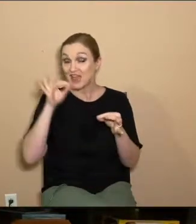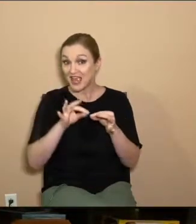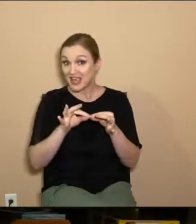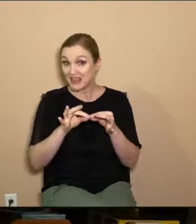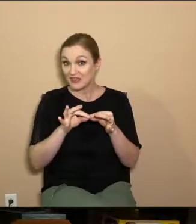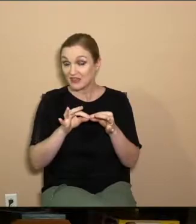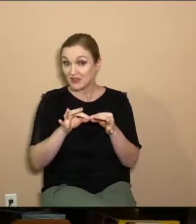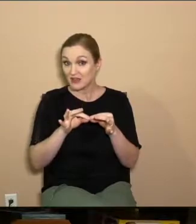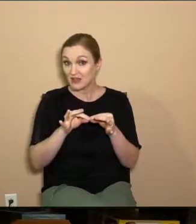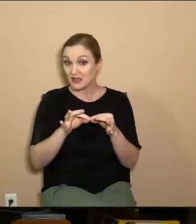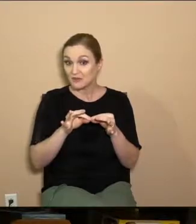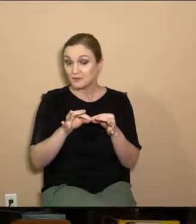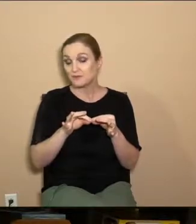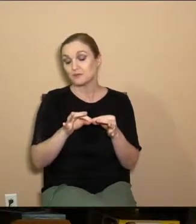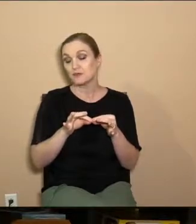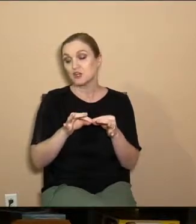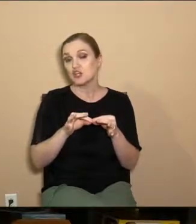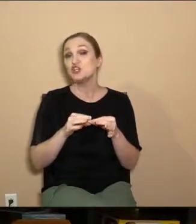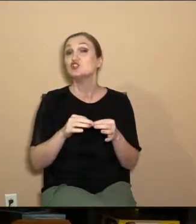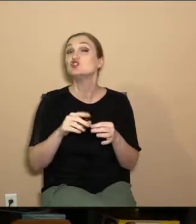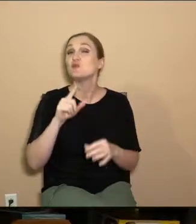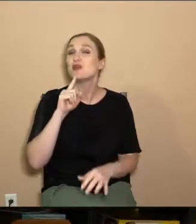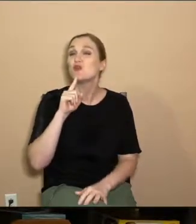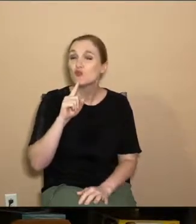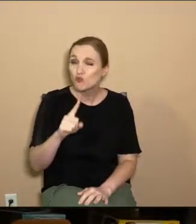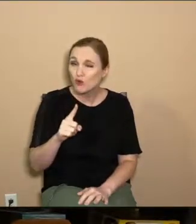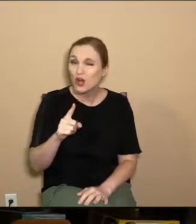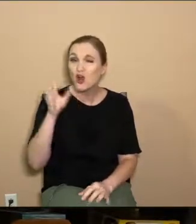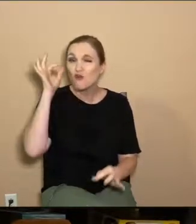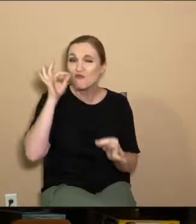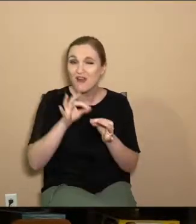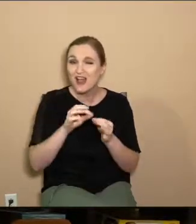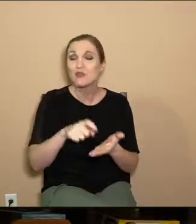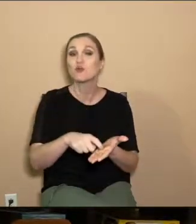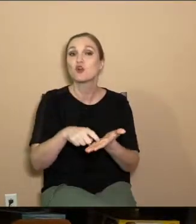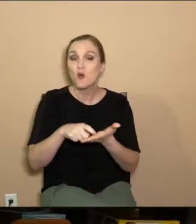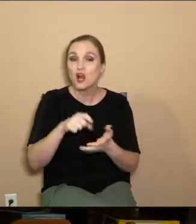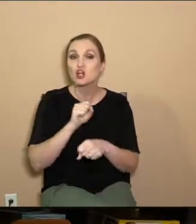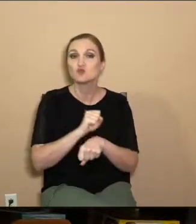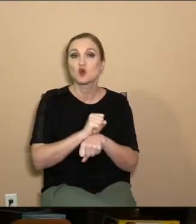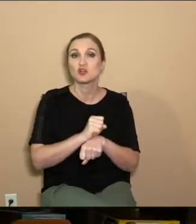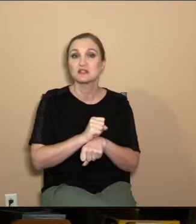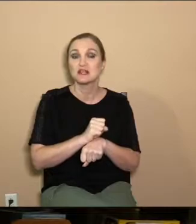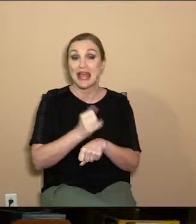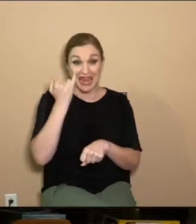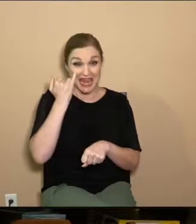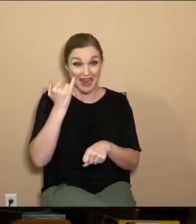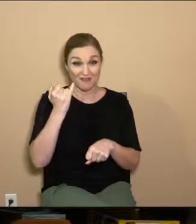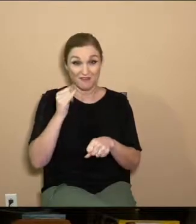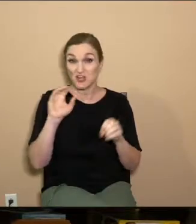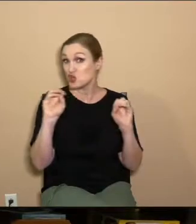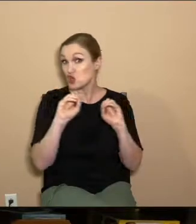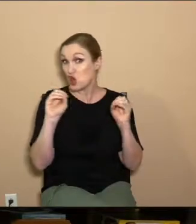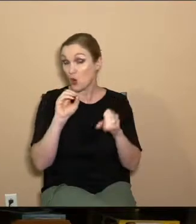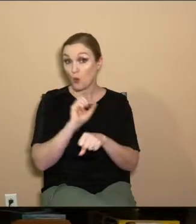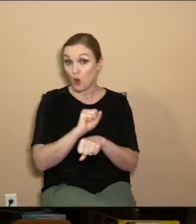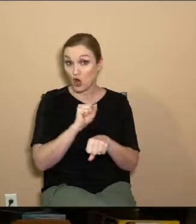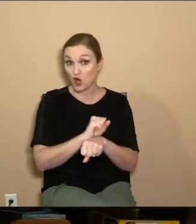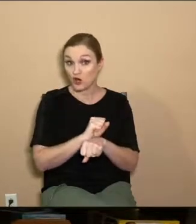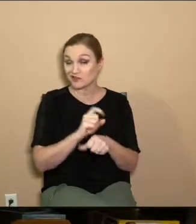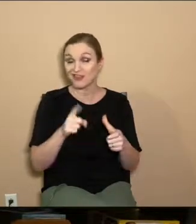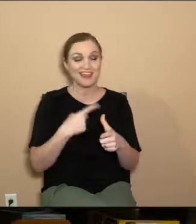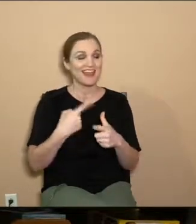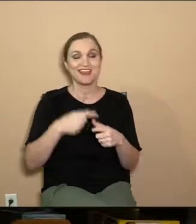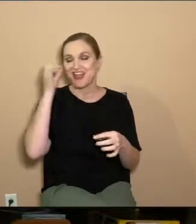in order to be real faith, requires works. And if works are not present, then